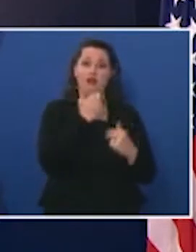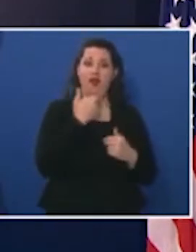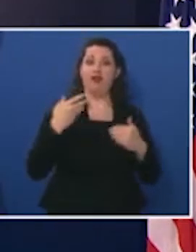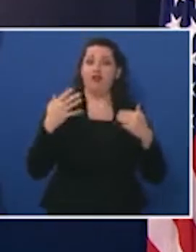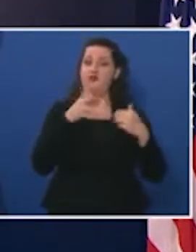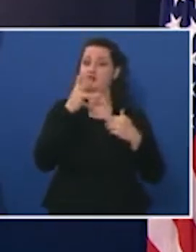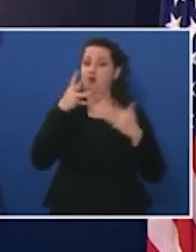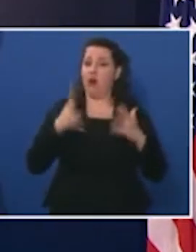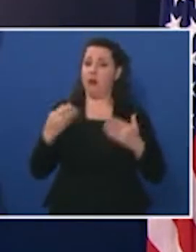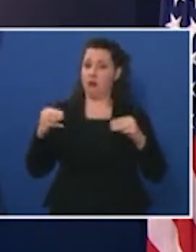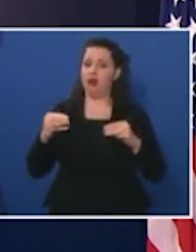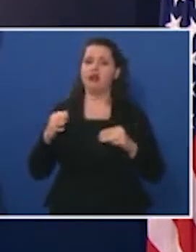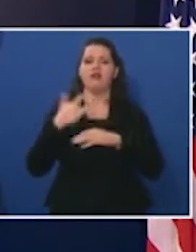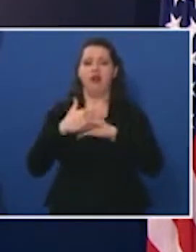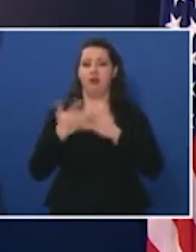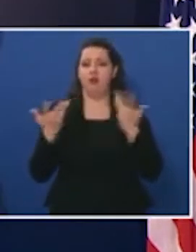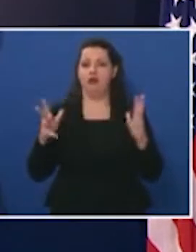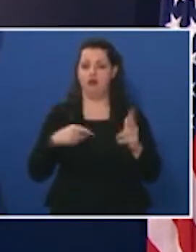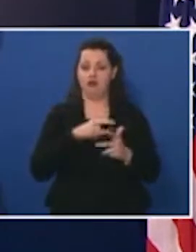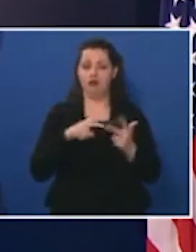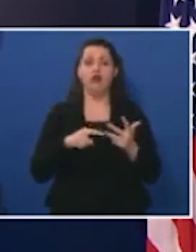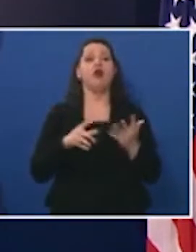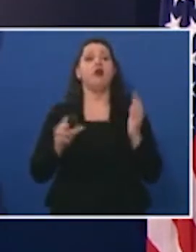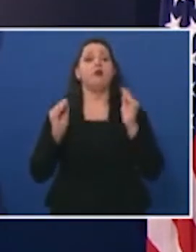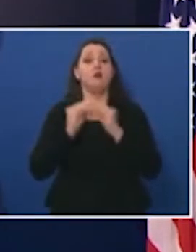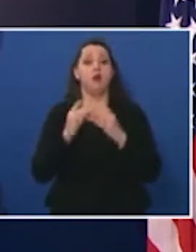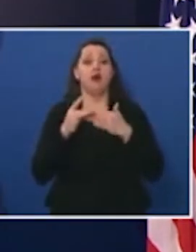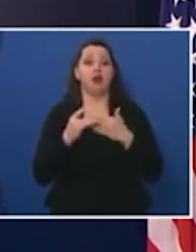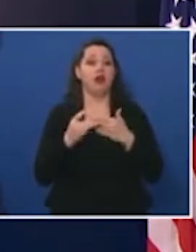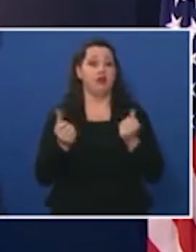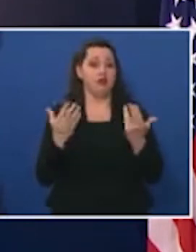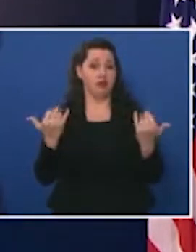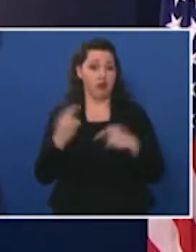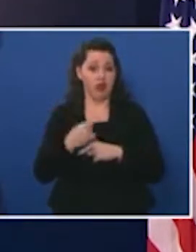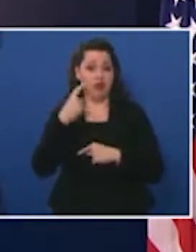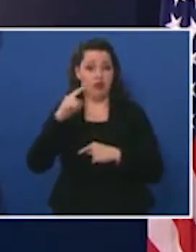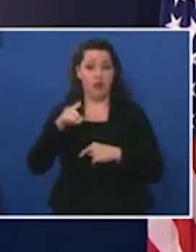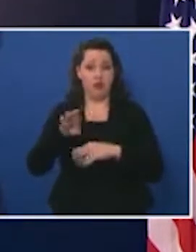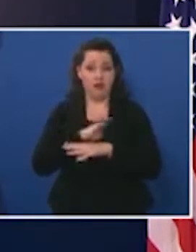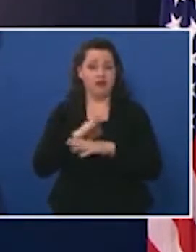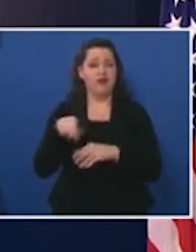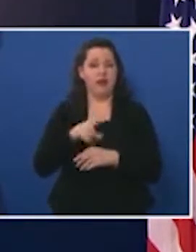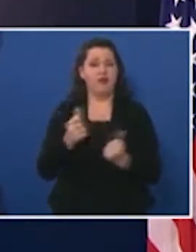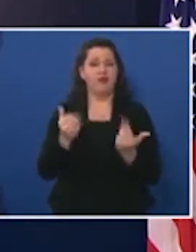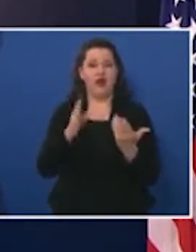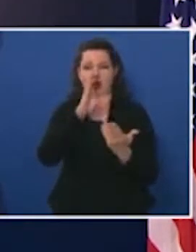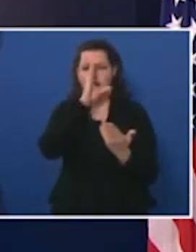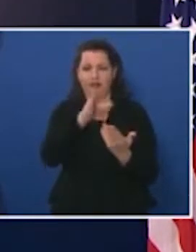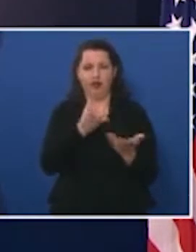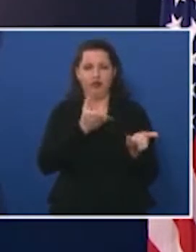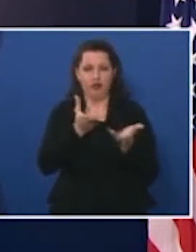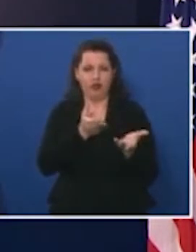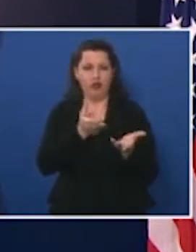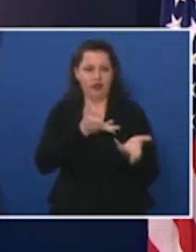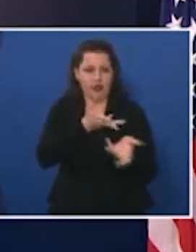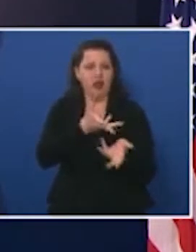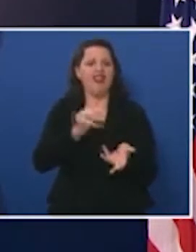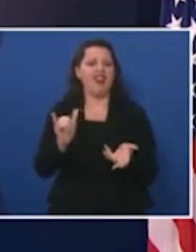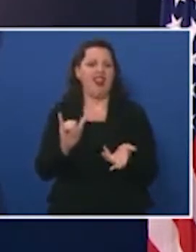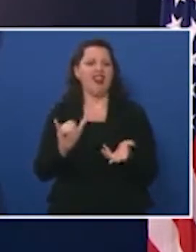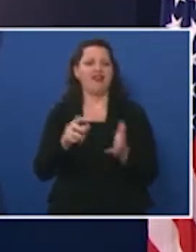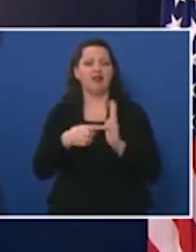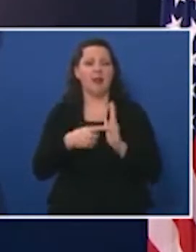available additional guidance will be provided today as well for businesses that provide direct services to clients such as